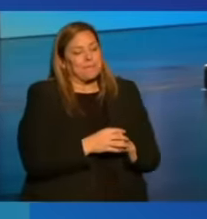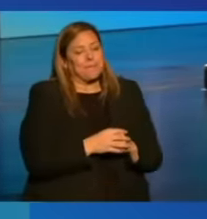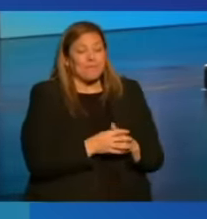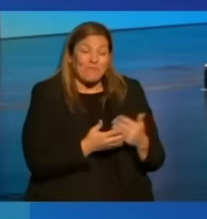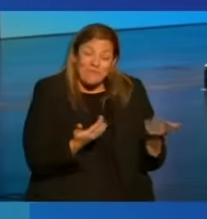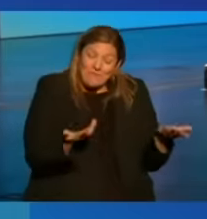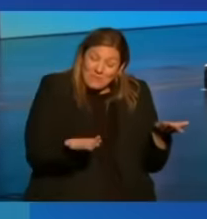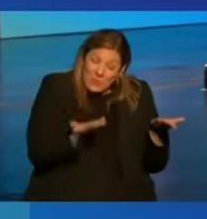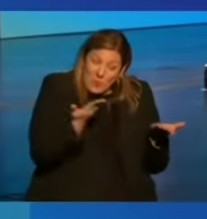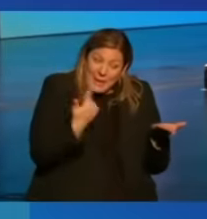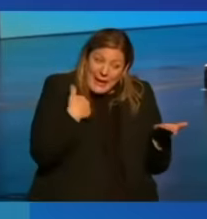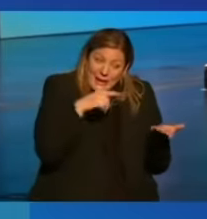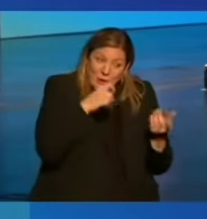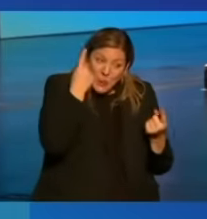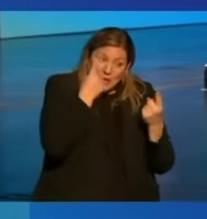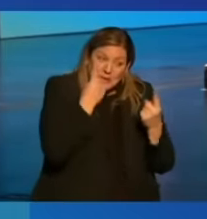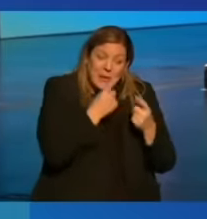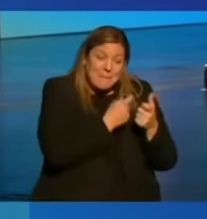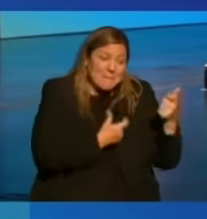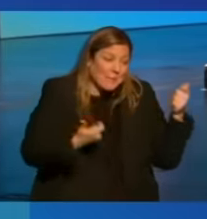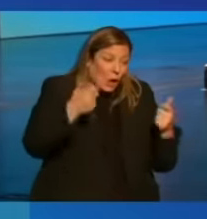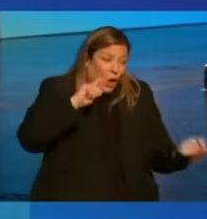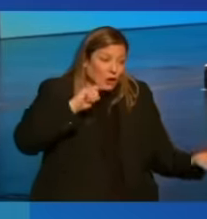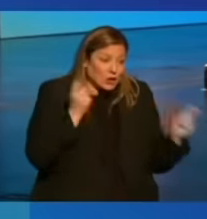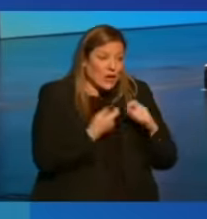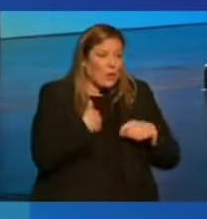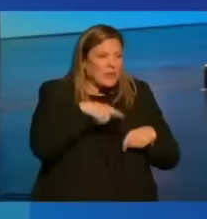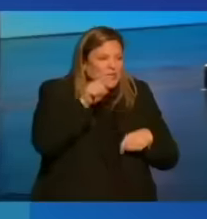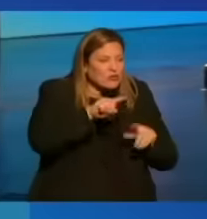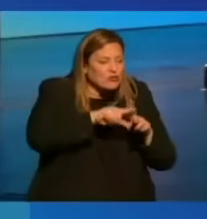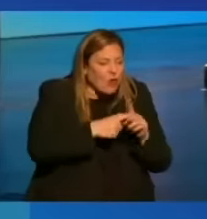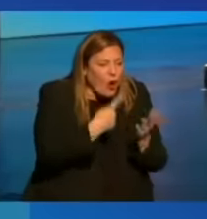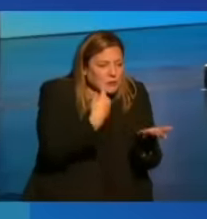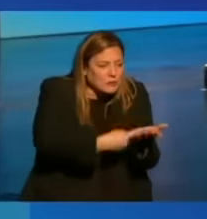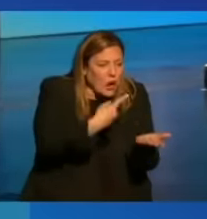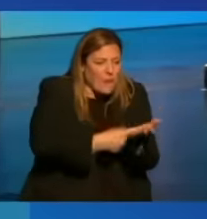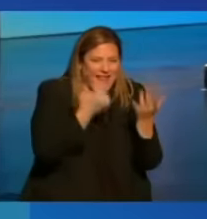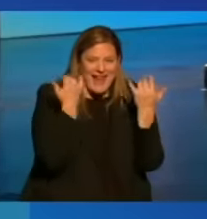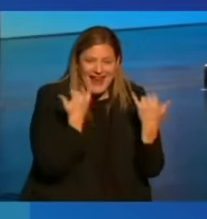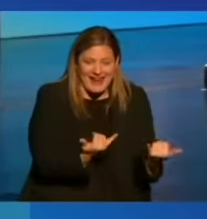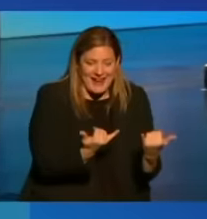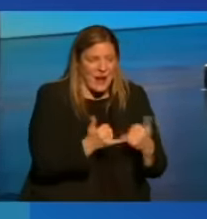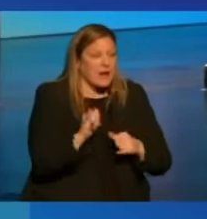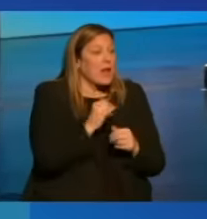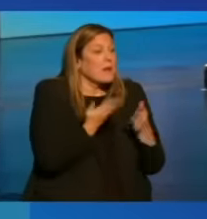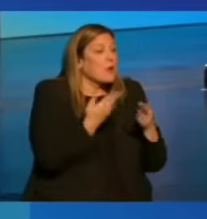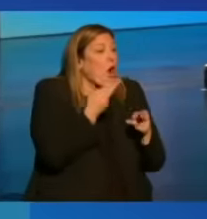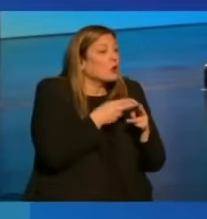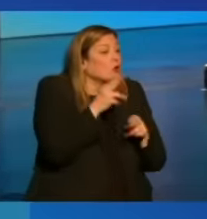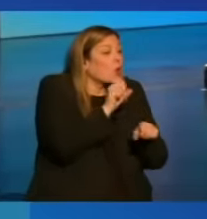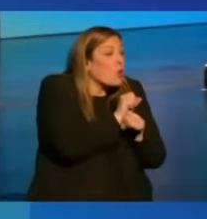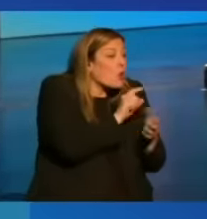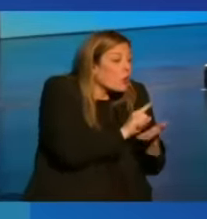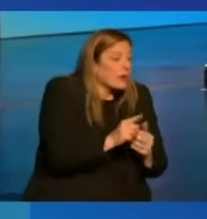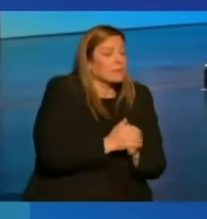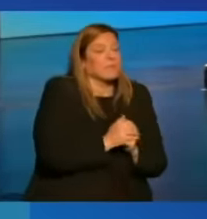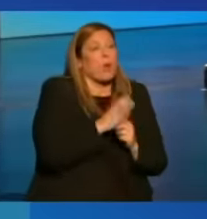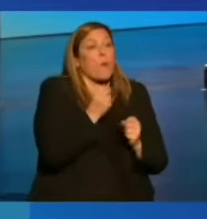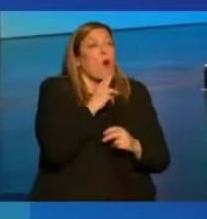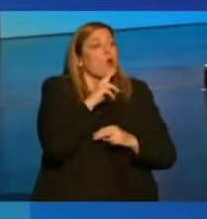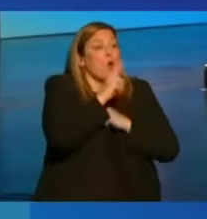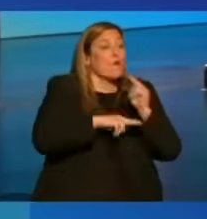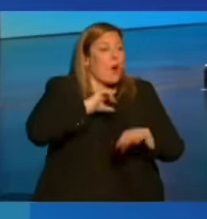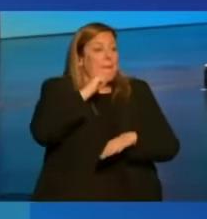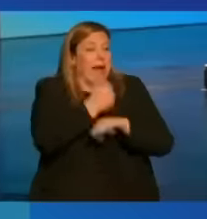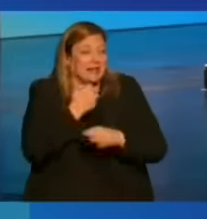we may need to consider bigger changes and we should start talking about that now. Things like a shorter work week or a universal